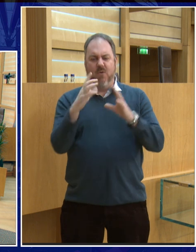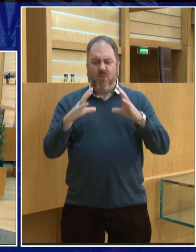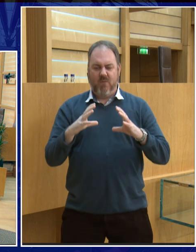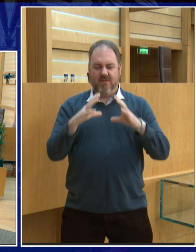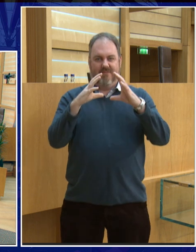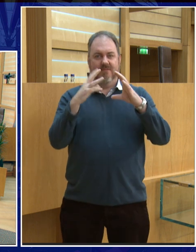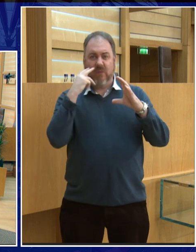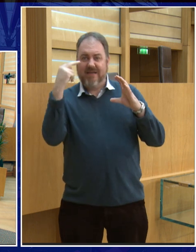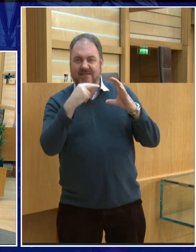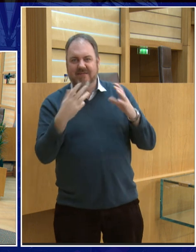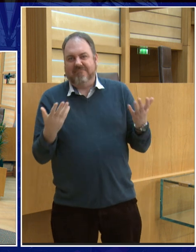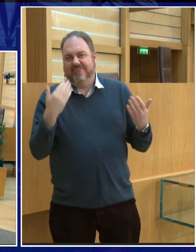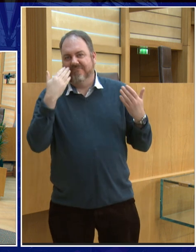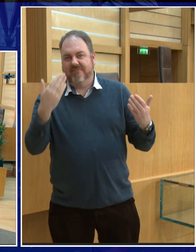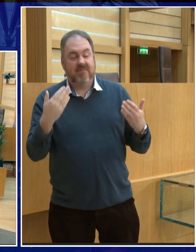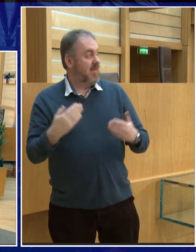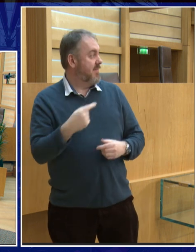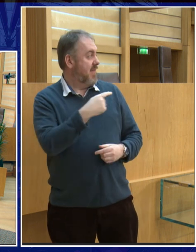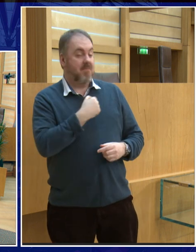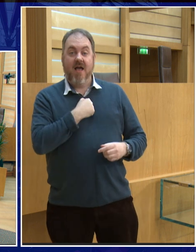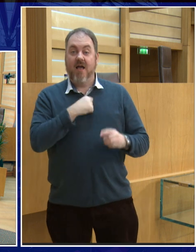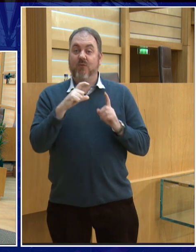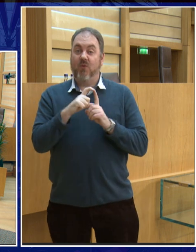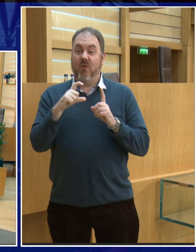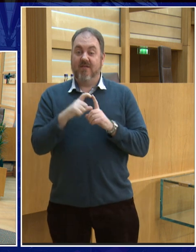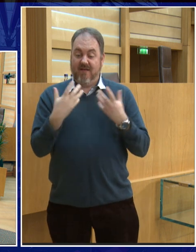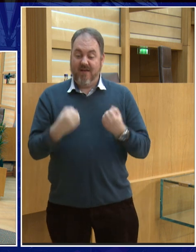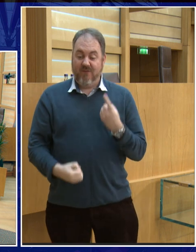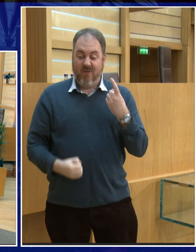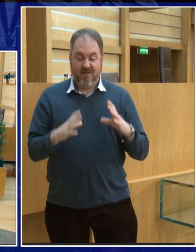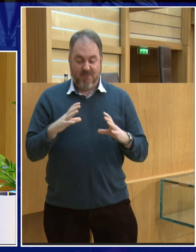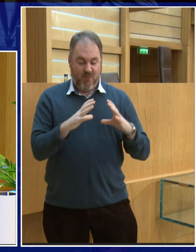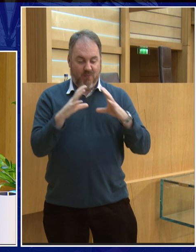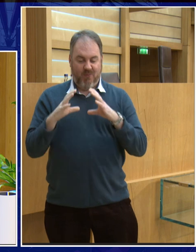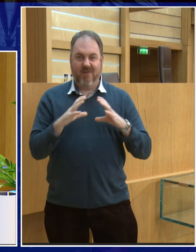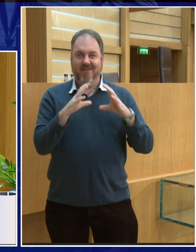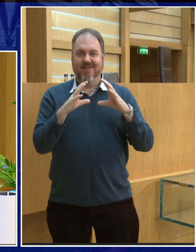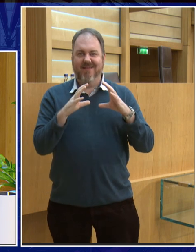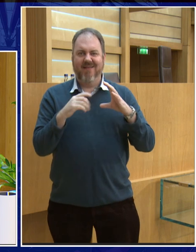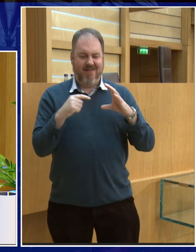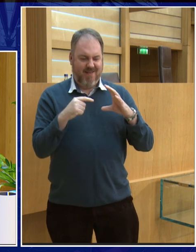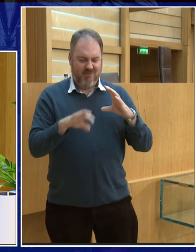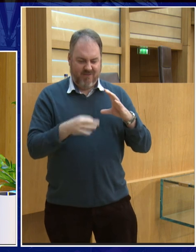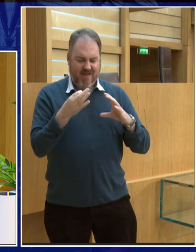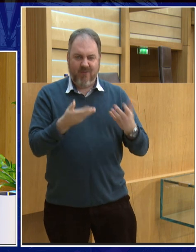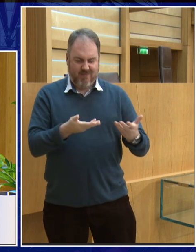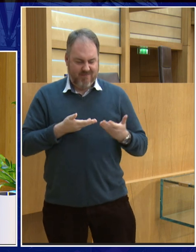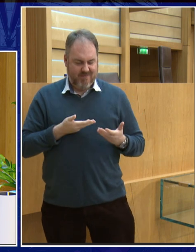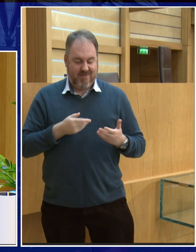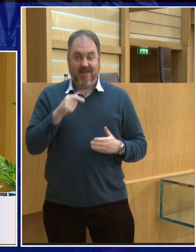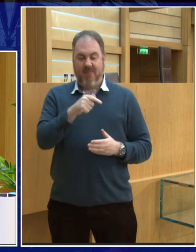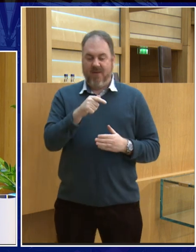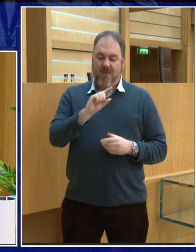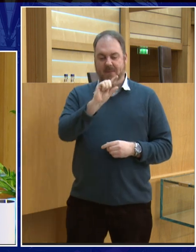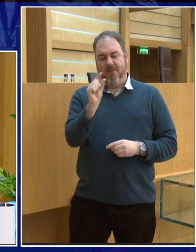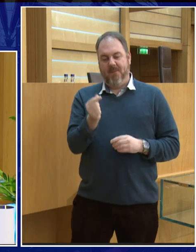And my daughter, Lauren, who's sitting in the front there, she may heckle later, she found him for me. And I think Mooney sums